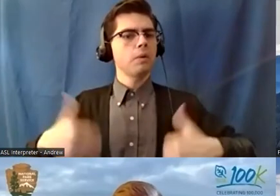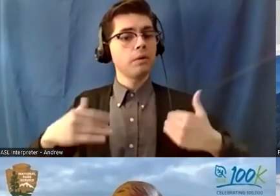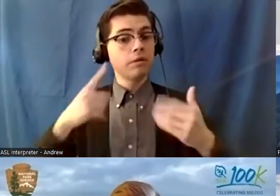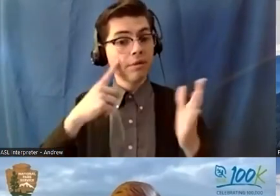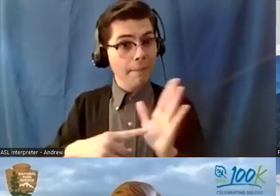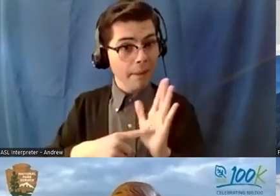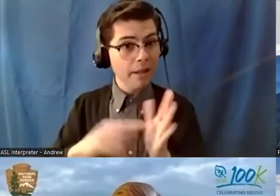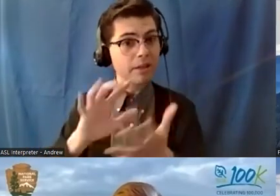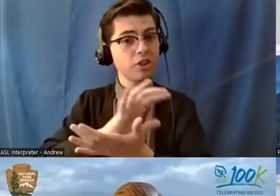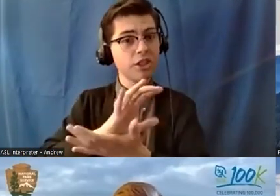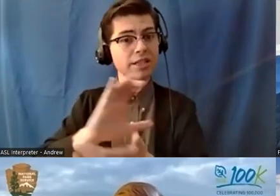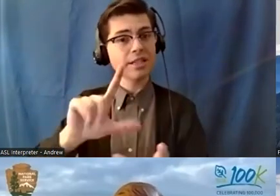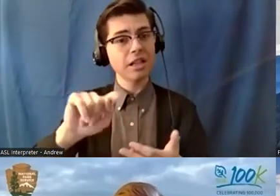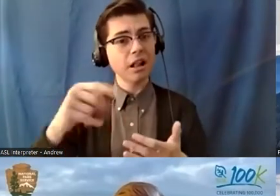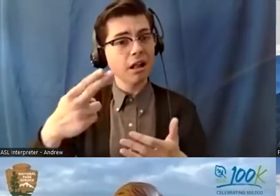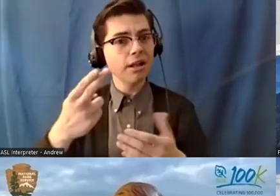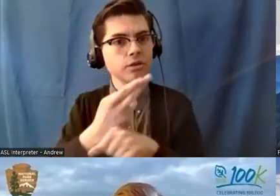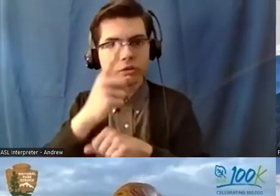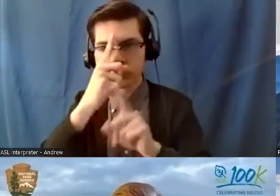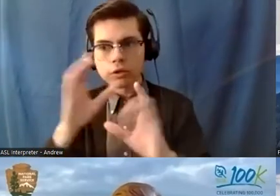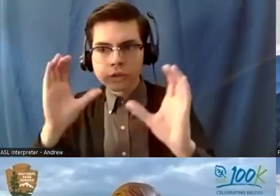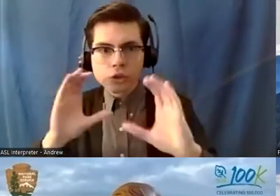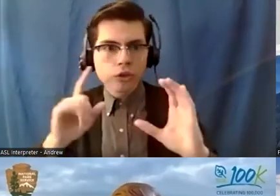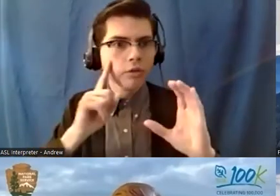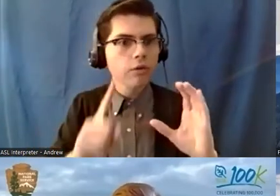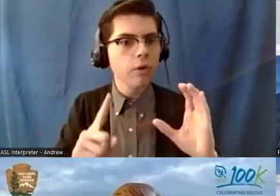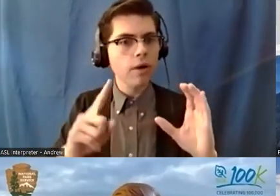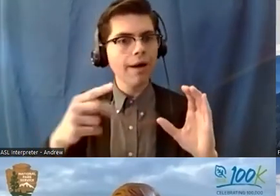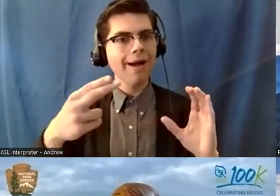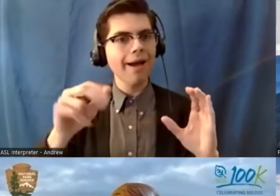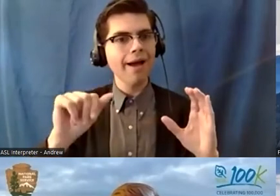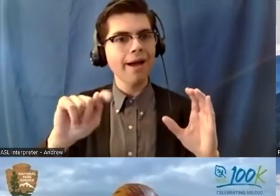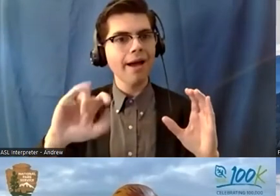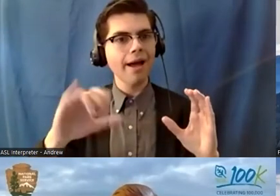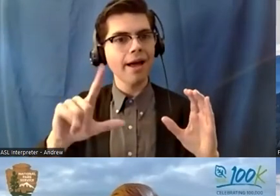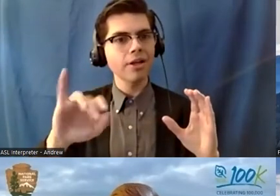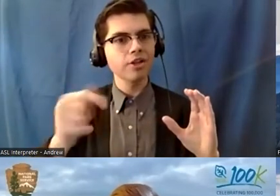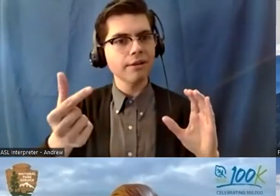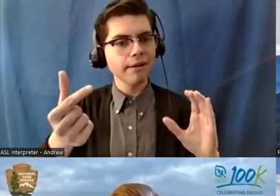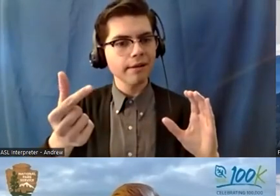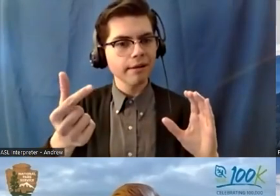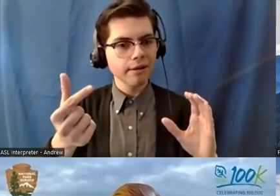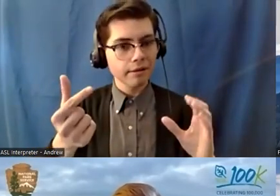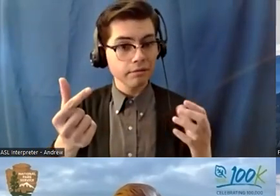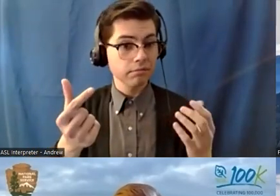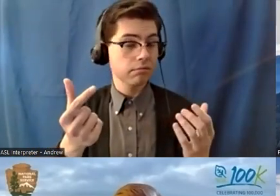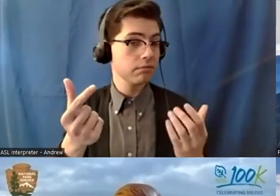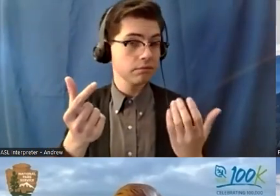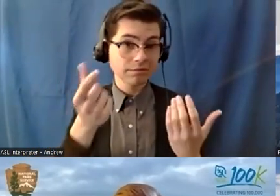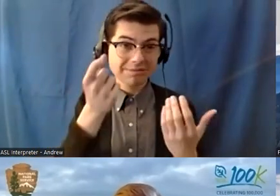well that cheesecloth was a medium for mold so we said well that's not good